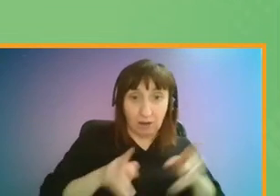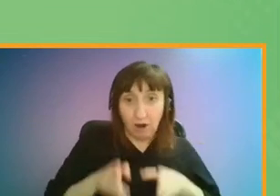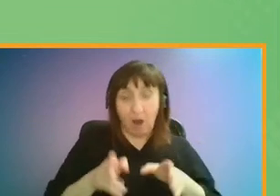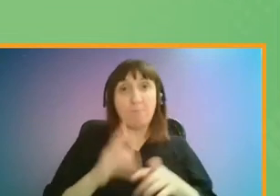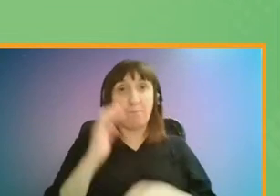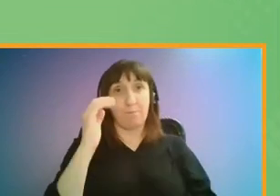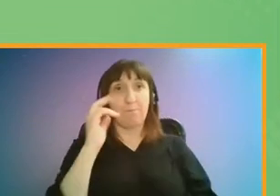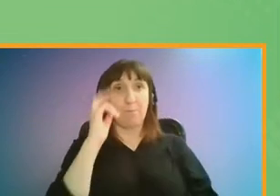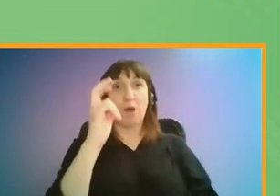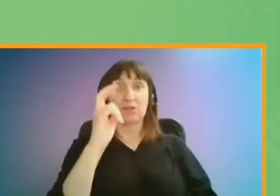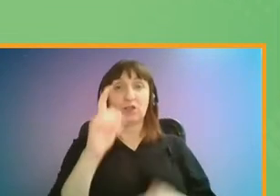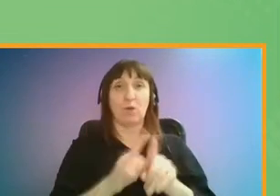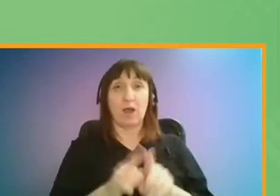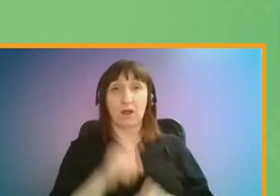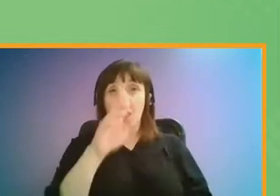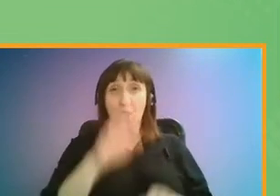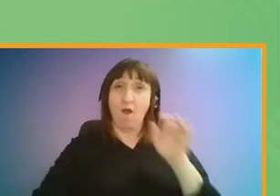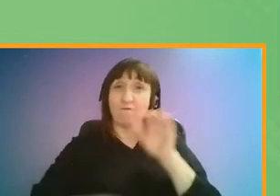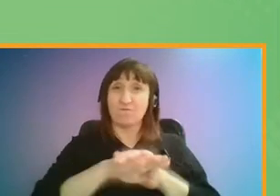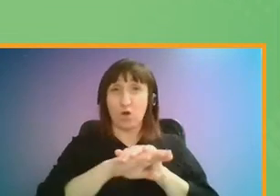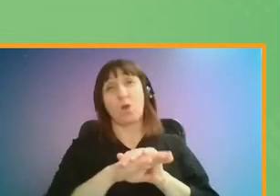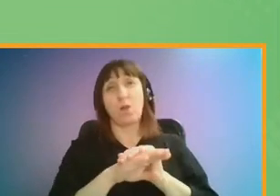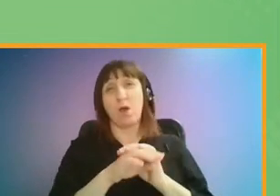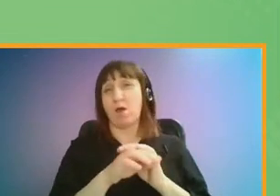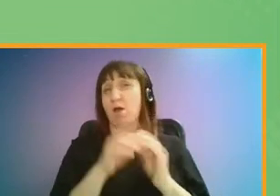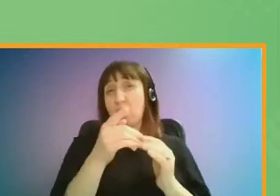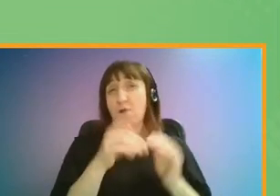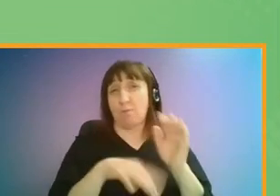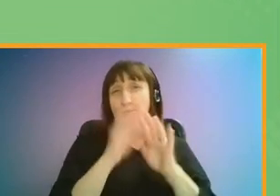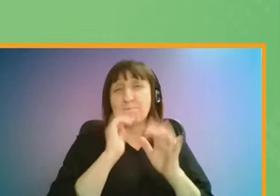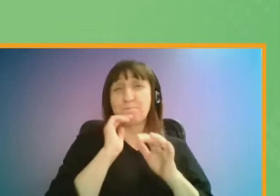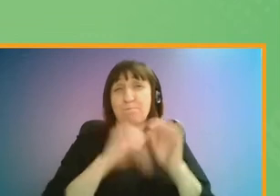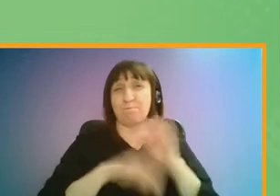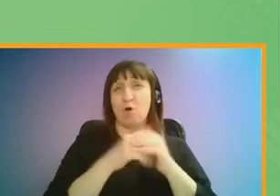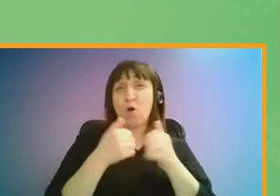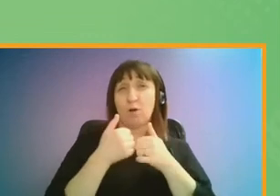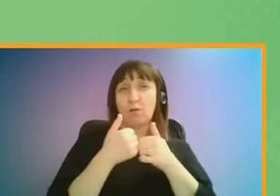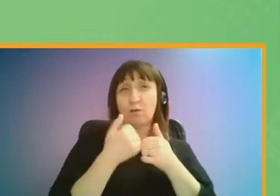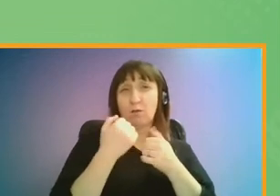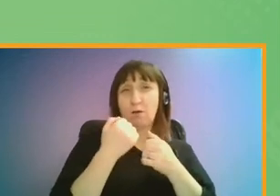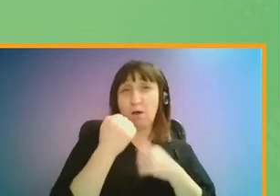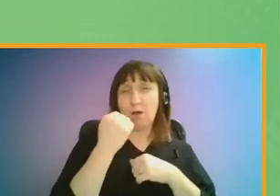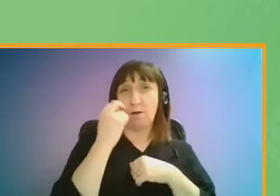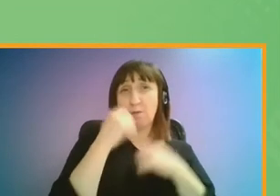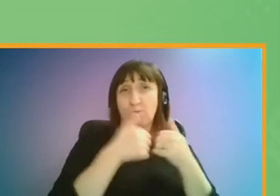As the graphic shows a fully loaded double-decker bus can take up to 75 cars off the road.